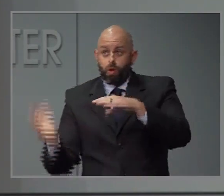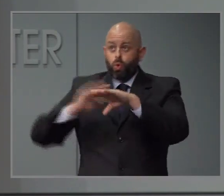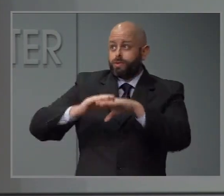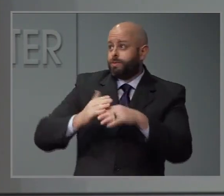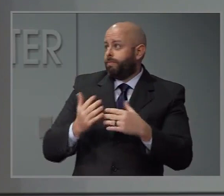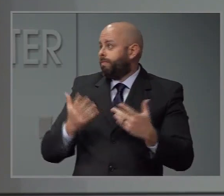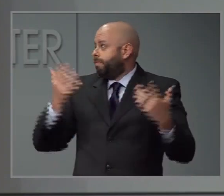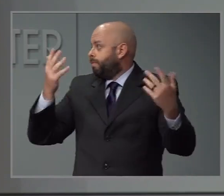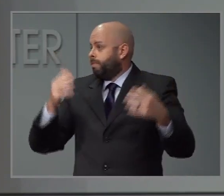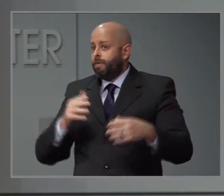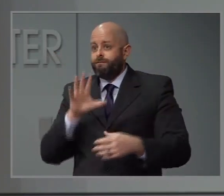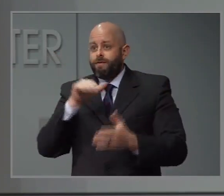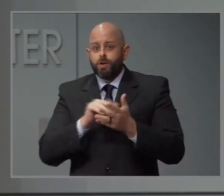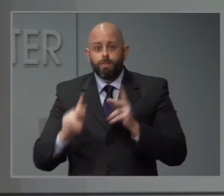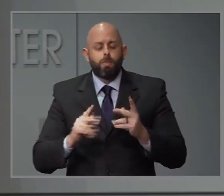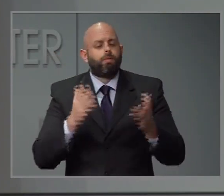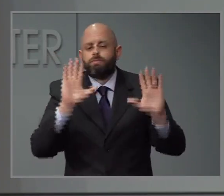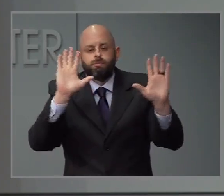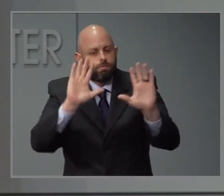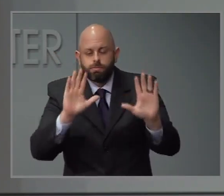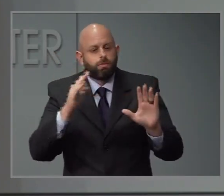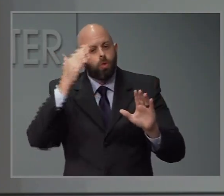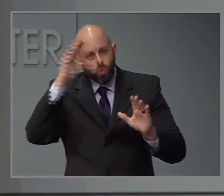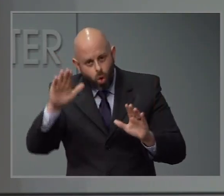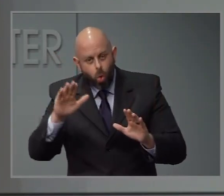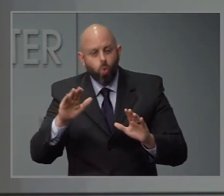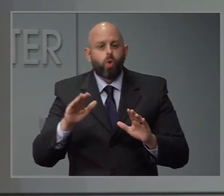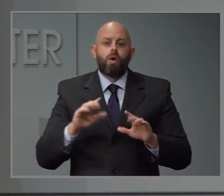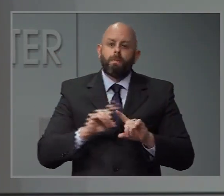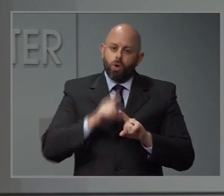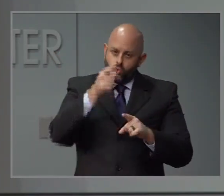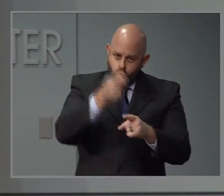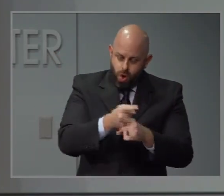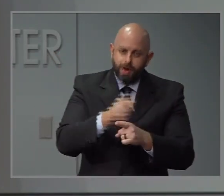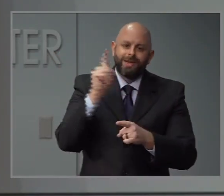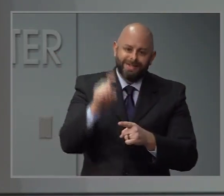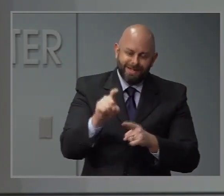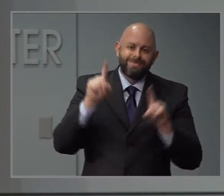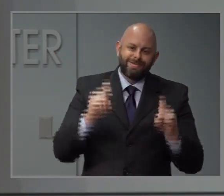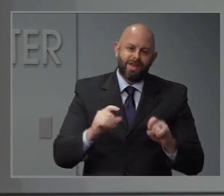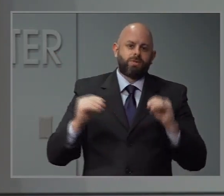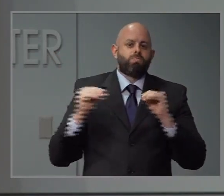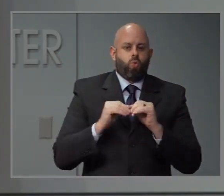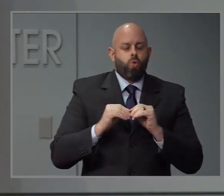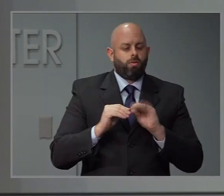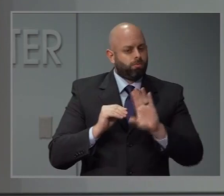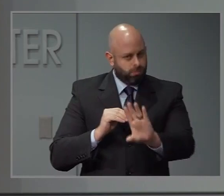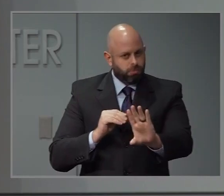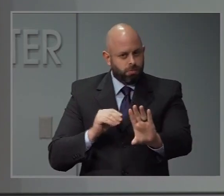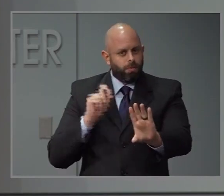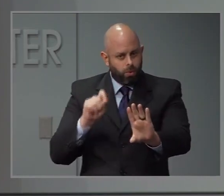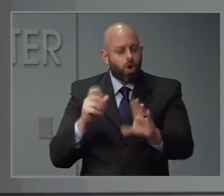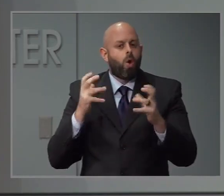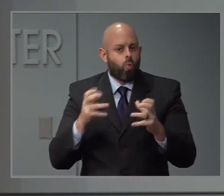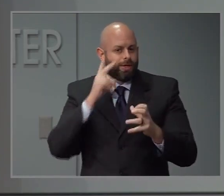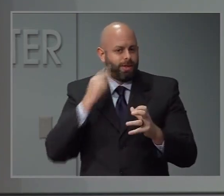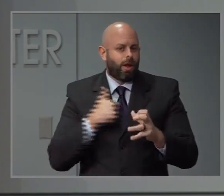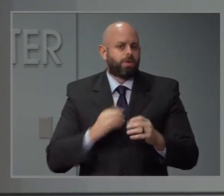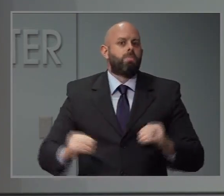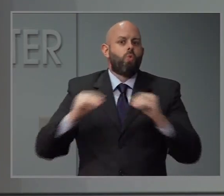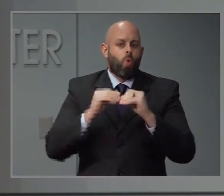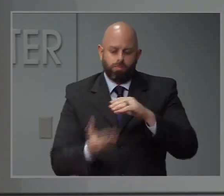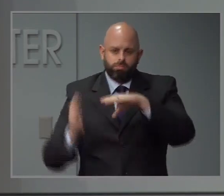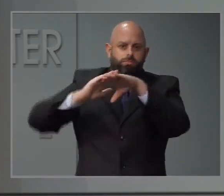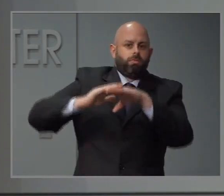collection in addition to the lab throughput number. But you are right in saying we're not at enough today. I want to see us go get